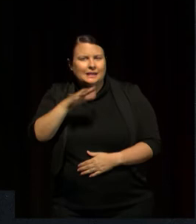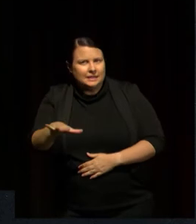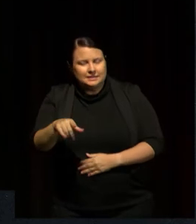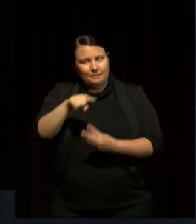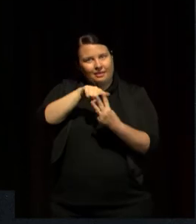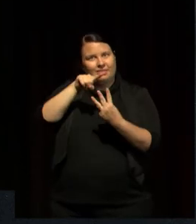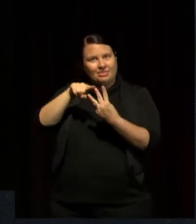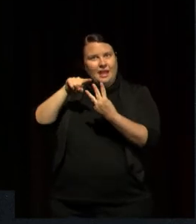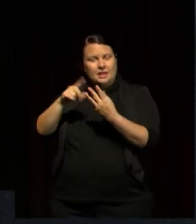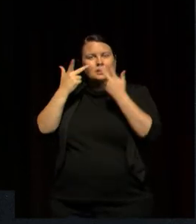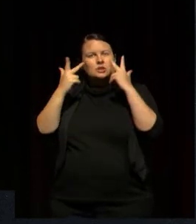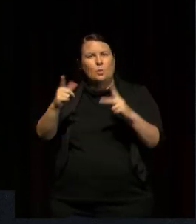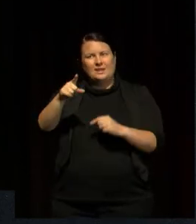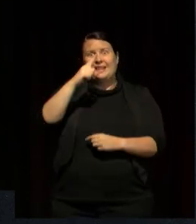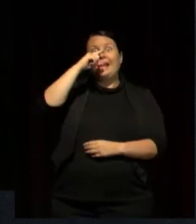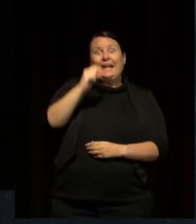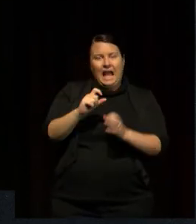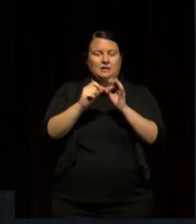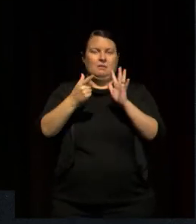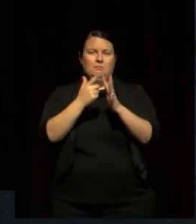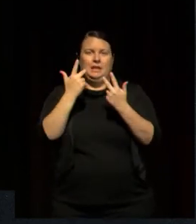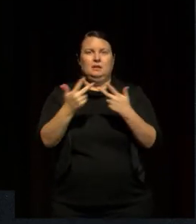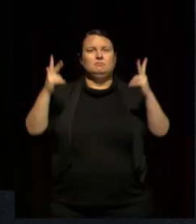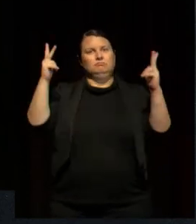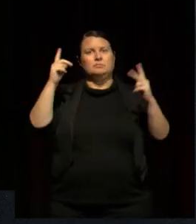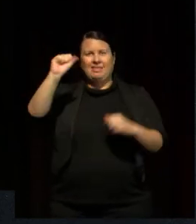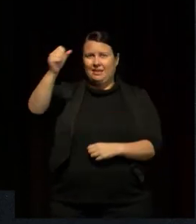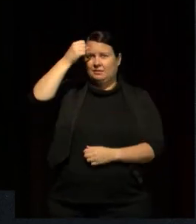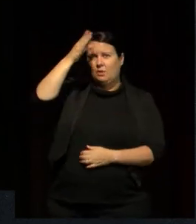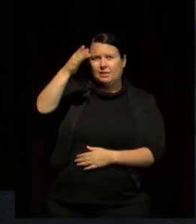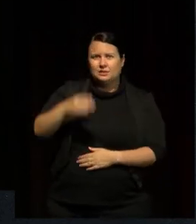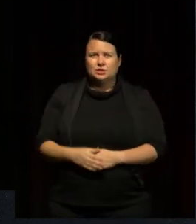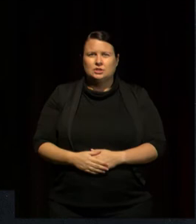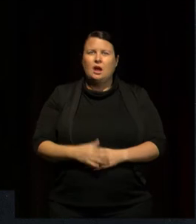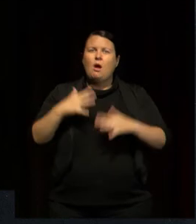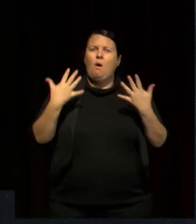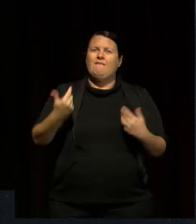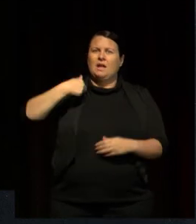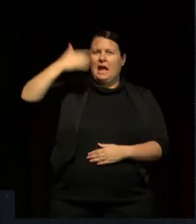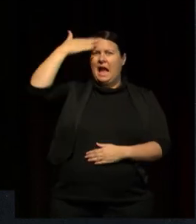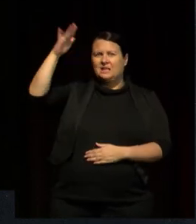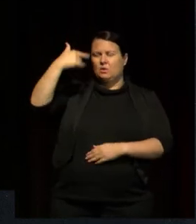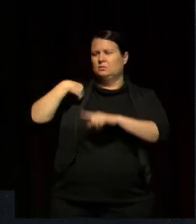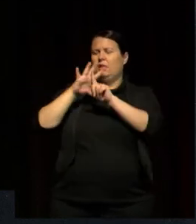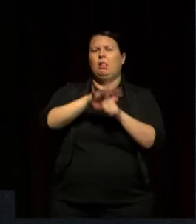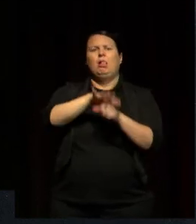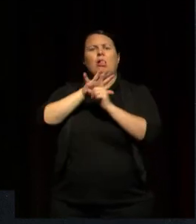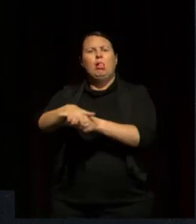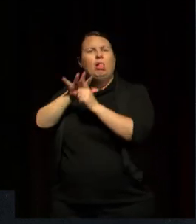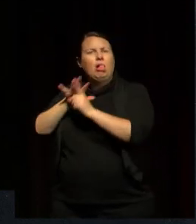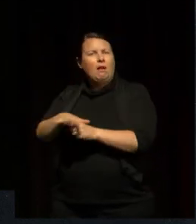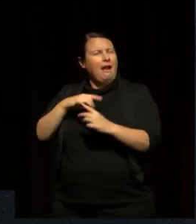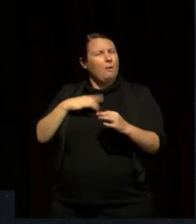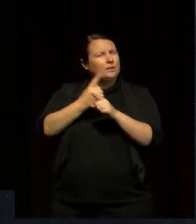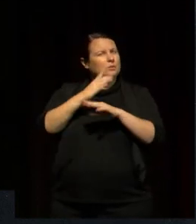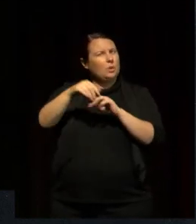unconscious bias against children and it's a kind of ageism that we don't really often discuss. But